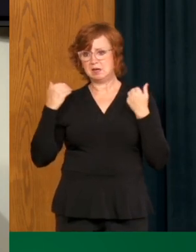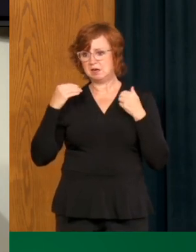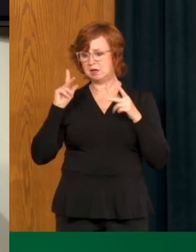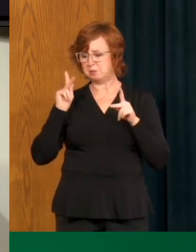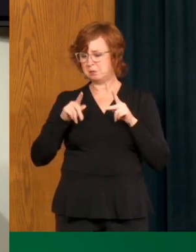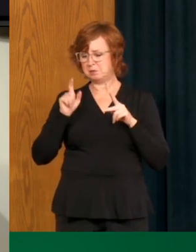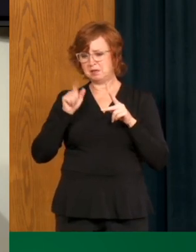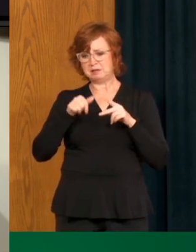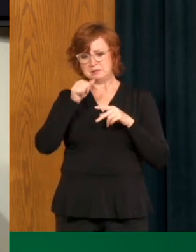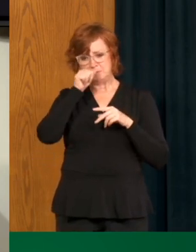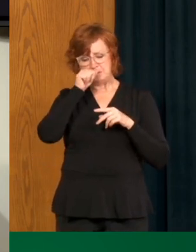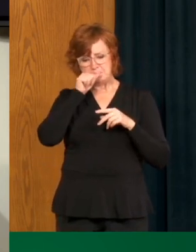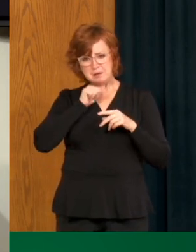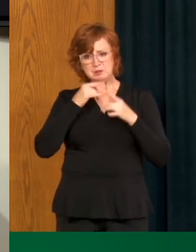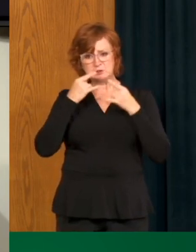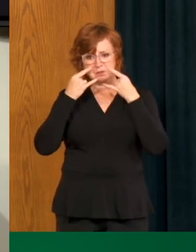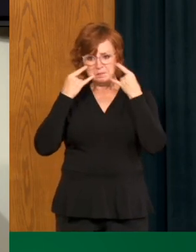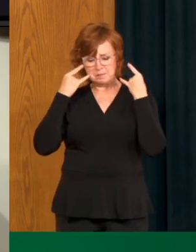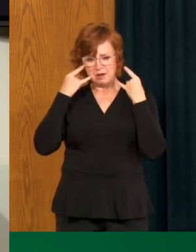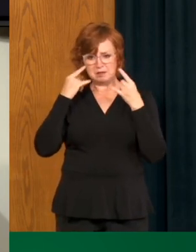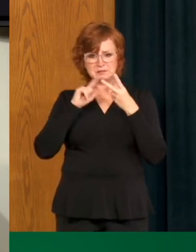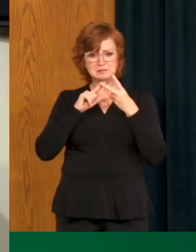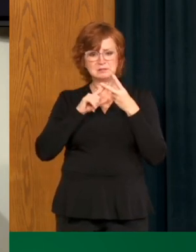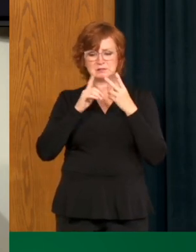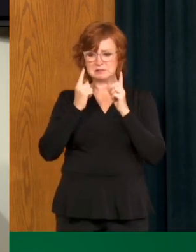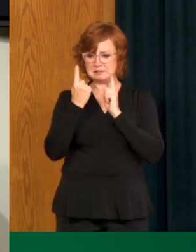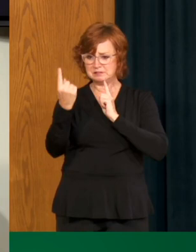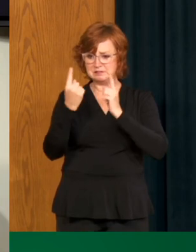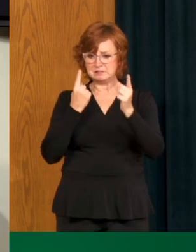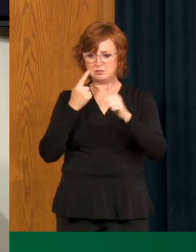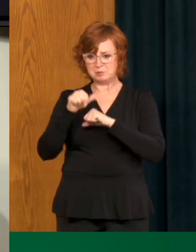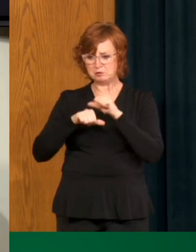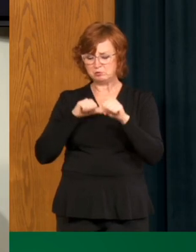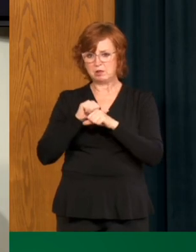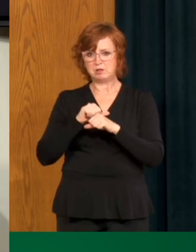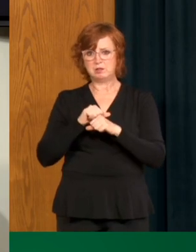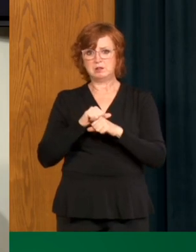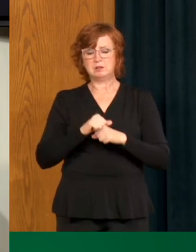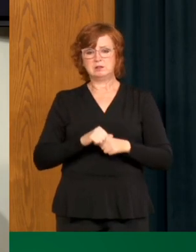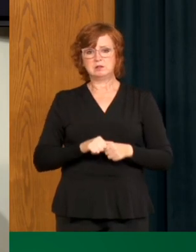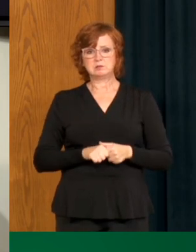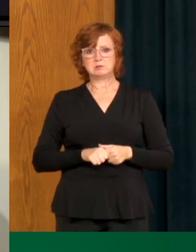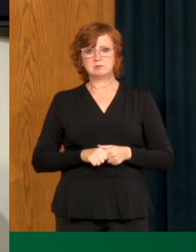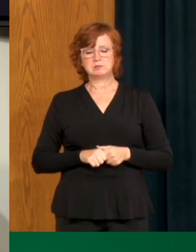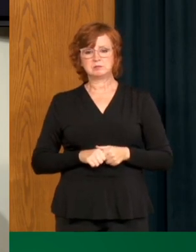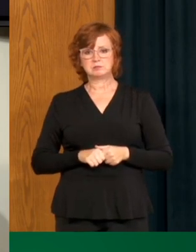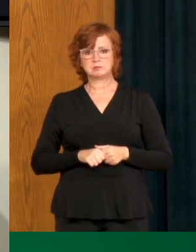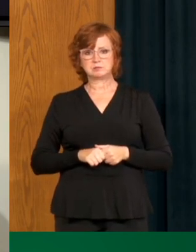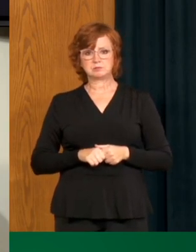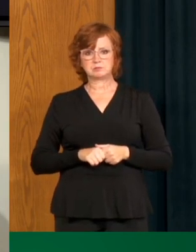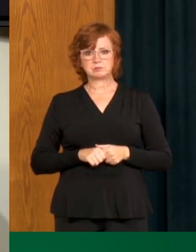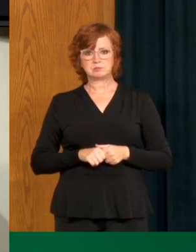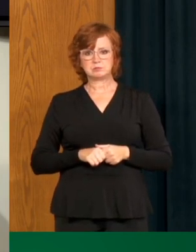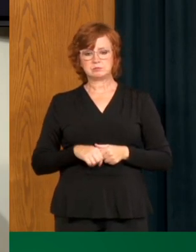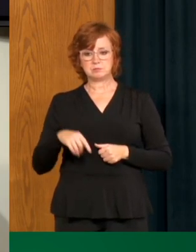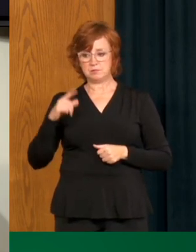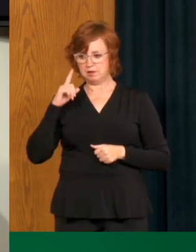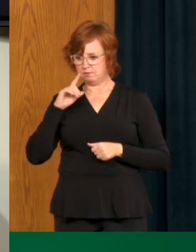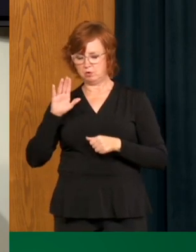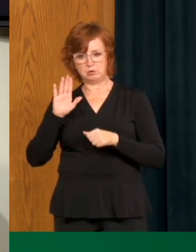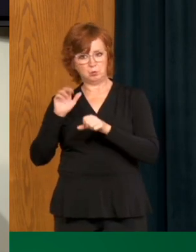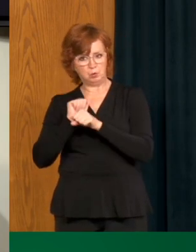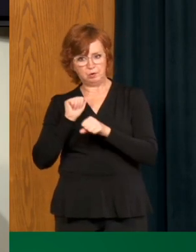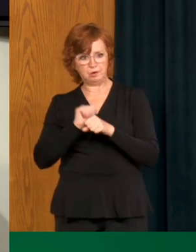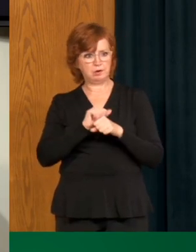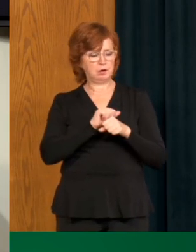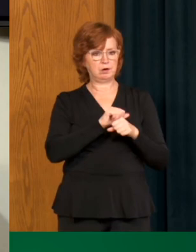distancing, wearing masks. We see that all the time in our retail environments and places where we work and play, where it's